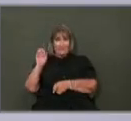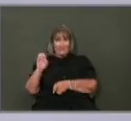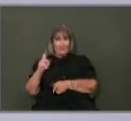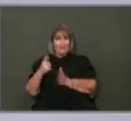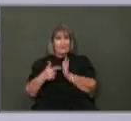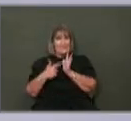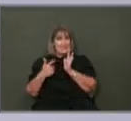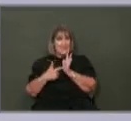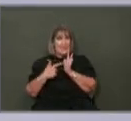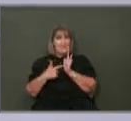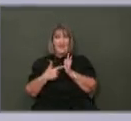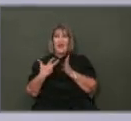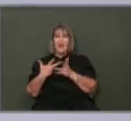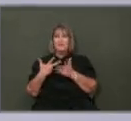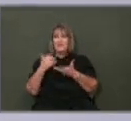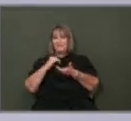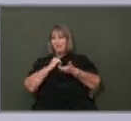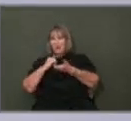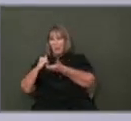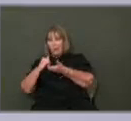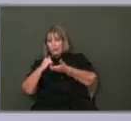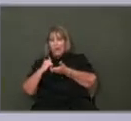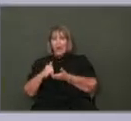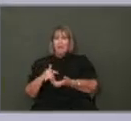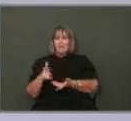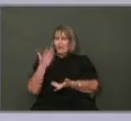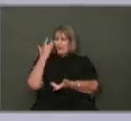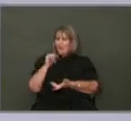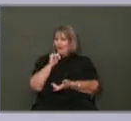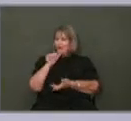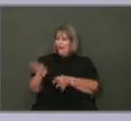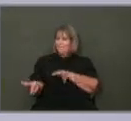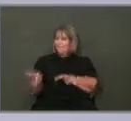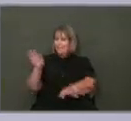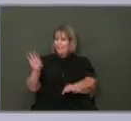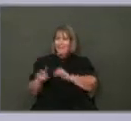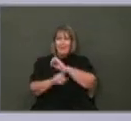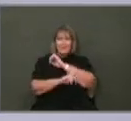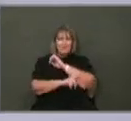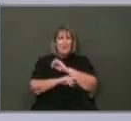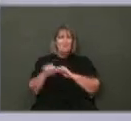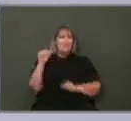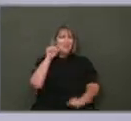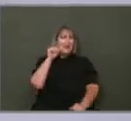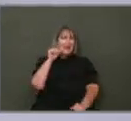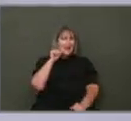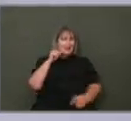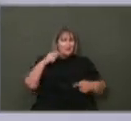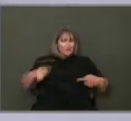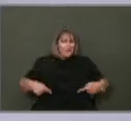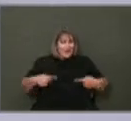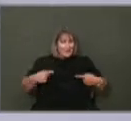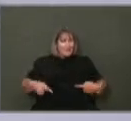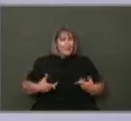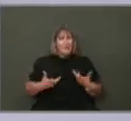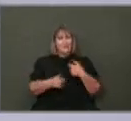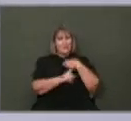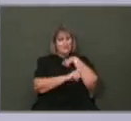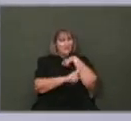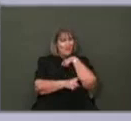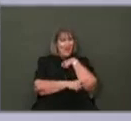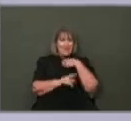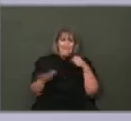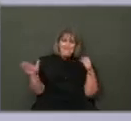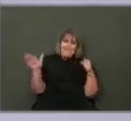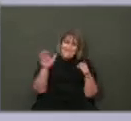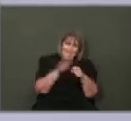There's sometimes there's city personnel there. Why don't they just pick up the trash? There's tires. There's trash bags full of